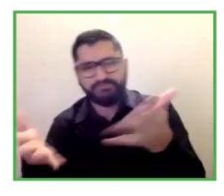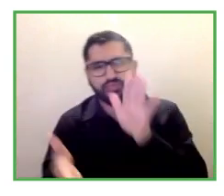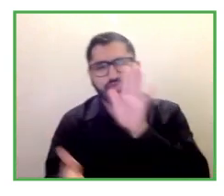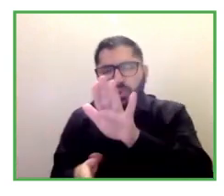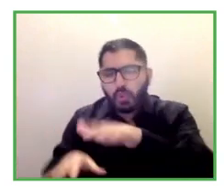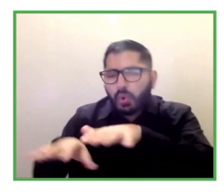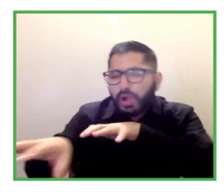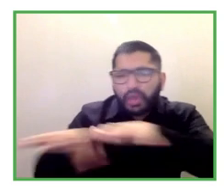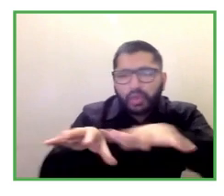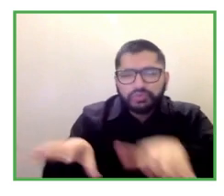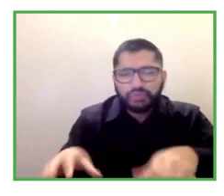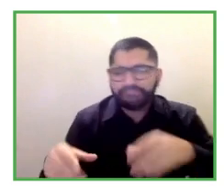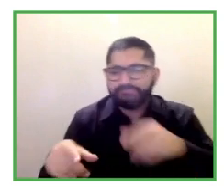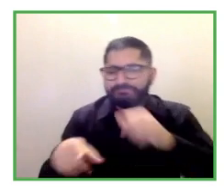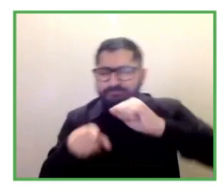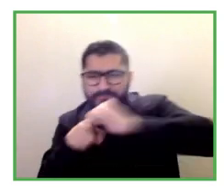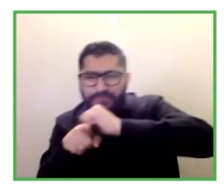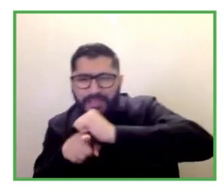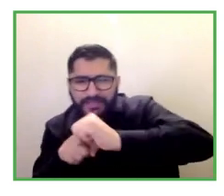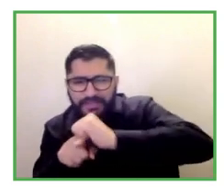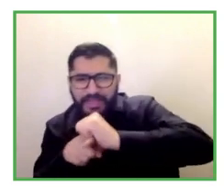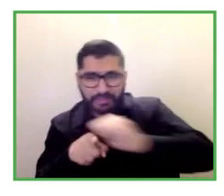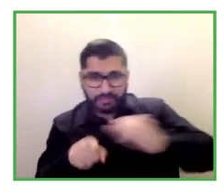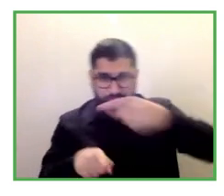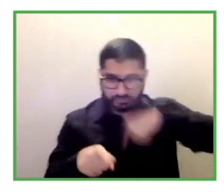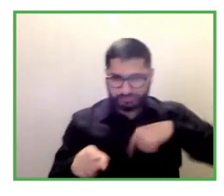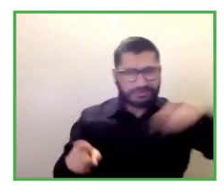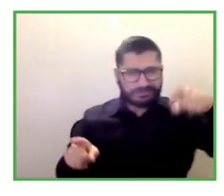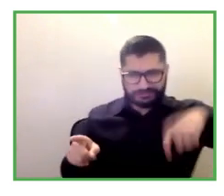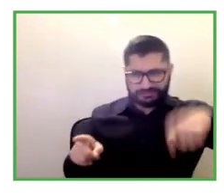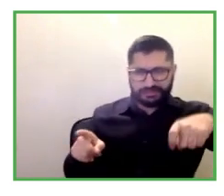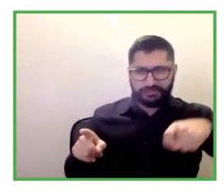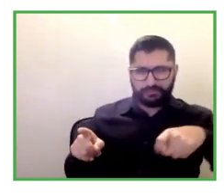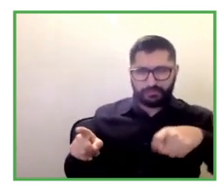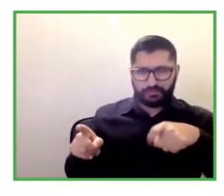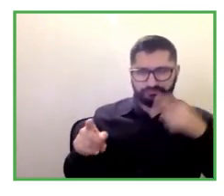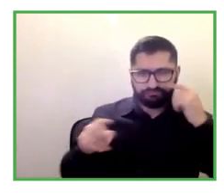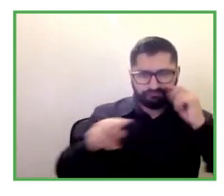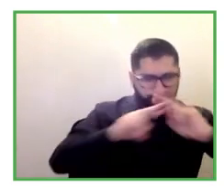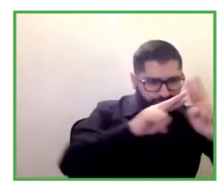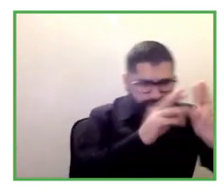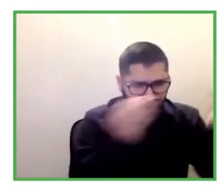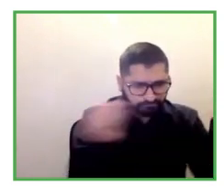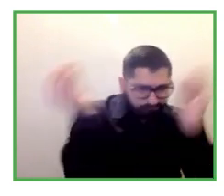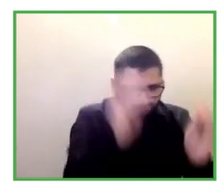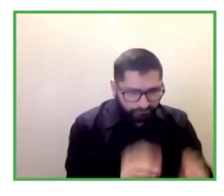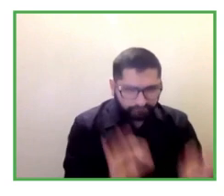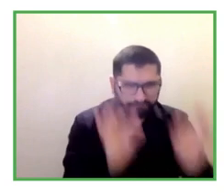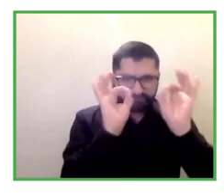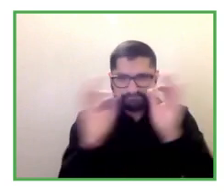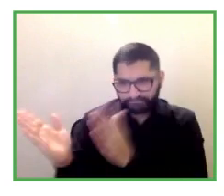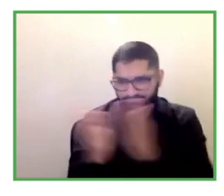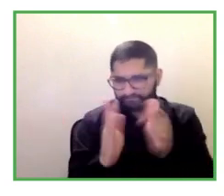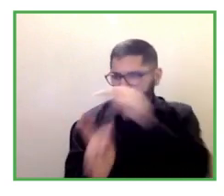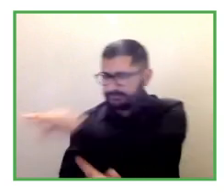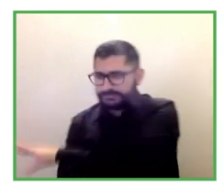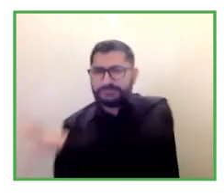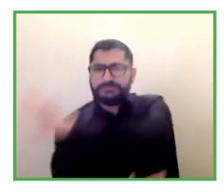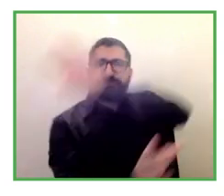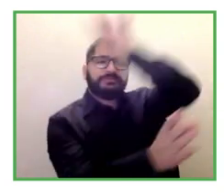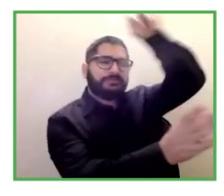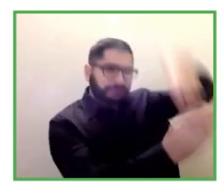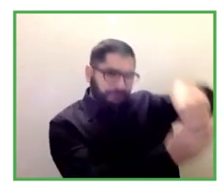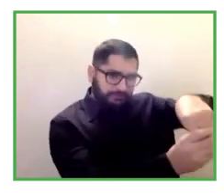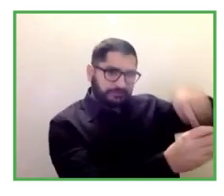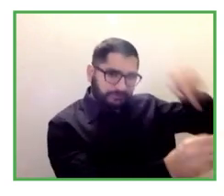to perform to their highest capacity in a workplace environment um i think that's probably the the regular conversations that i'm